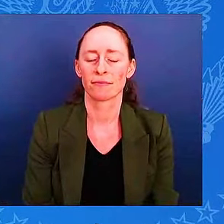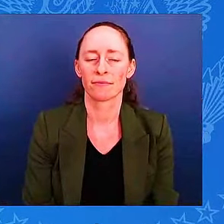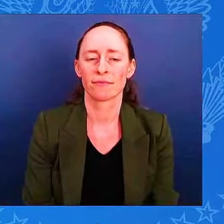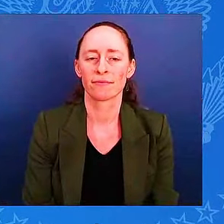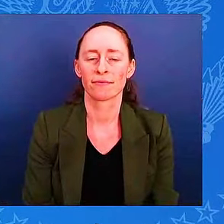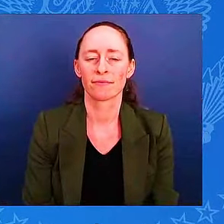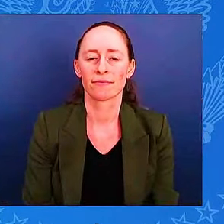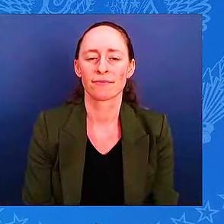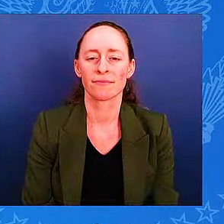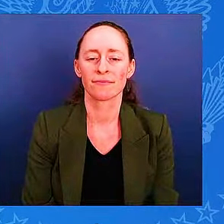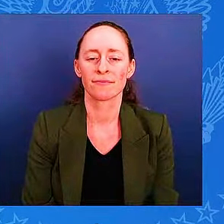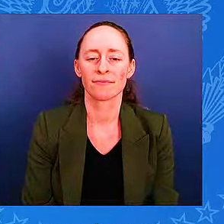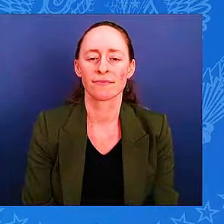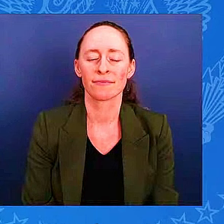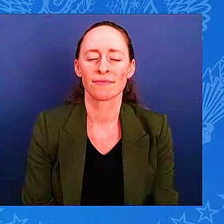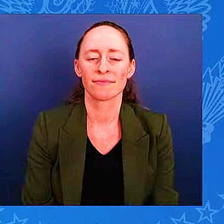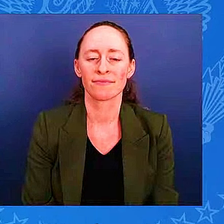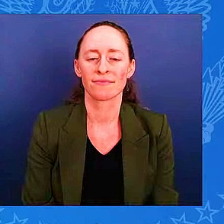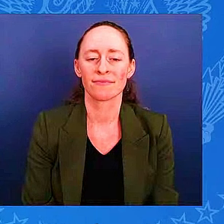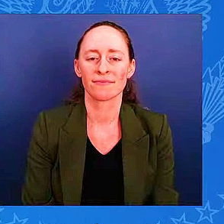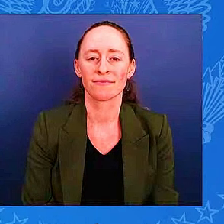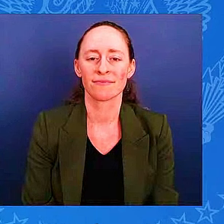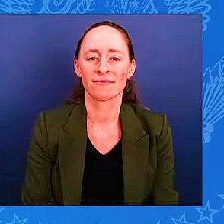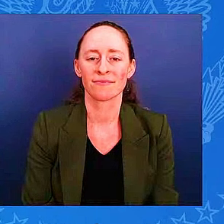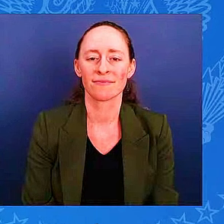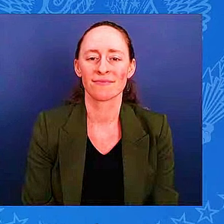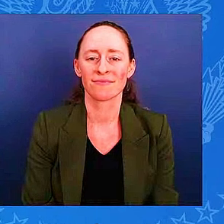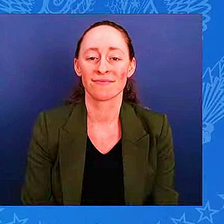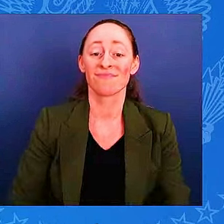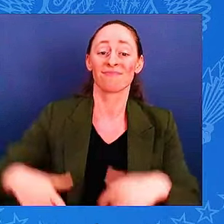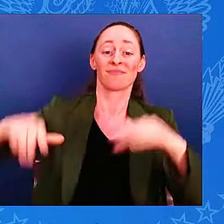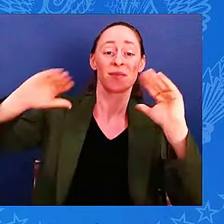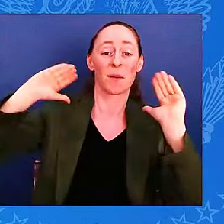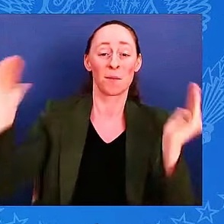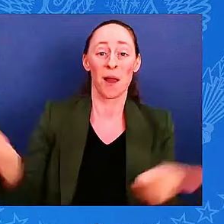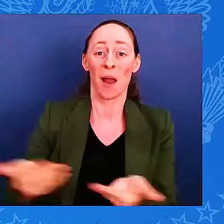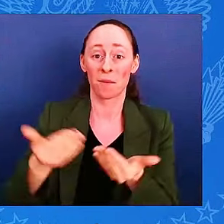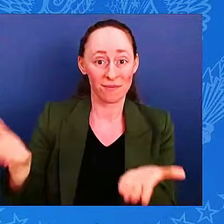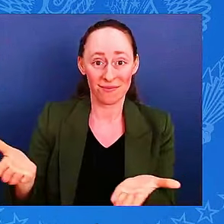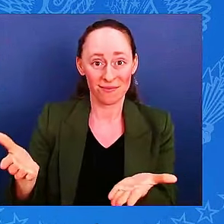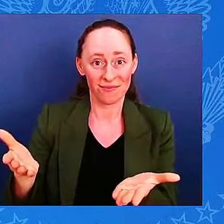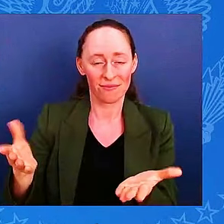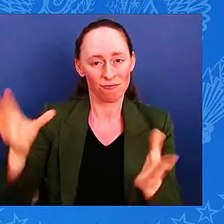Distinguished guests, please welcome the President of the European Commission.